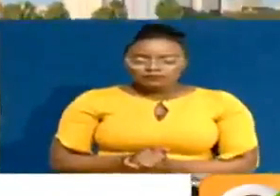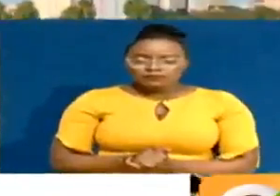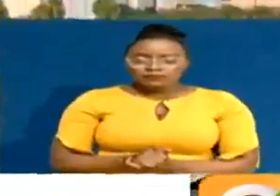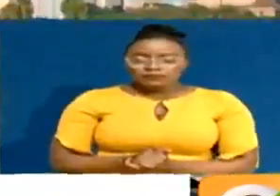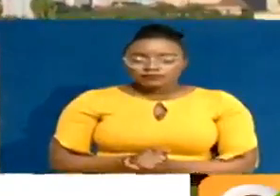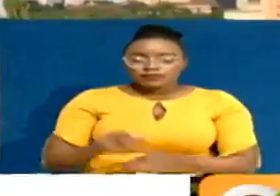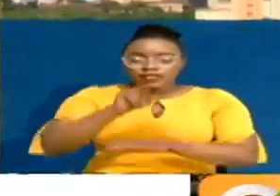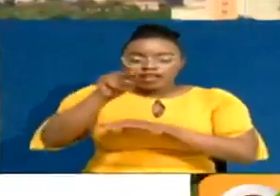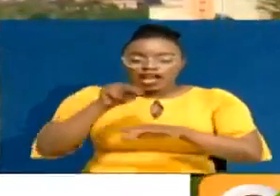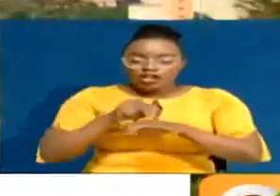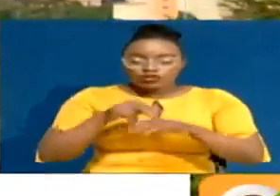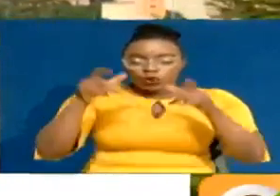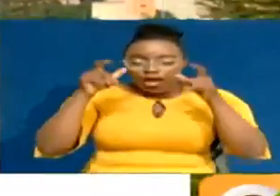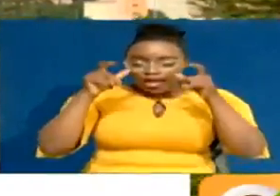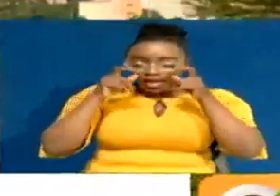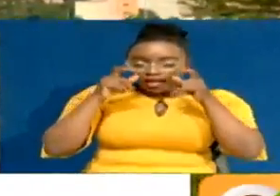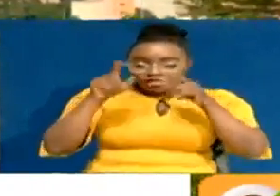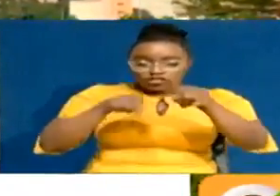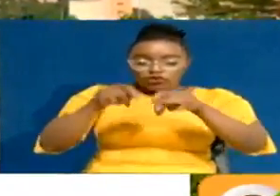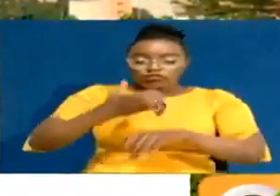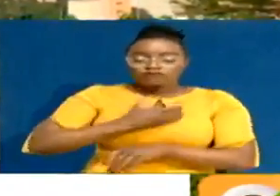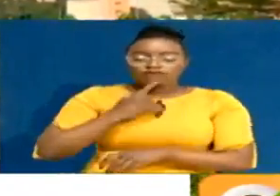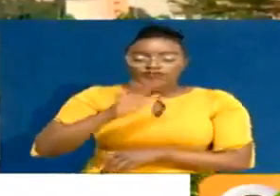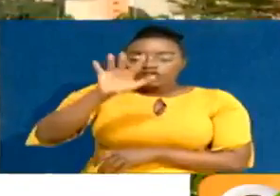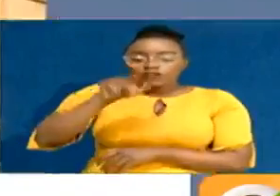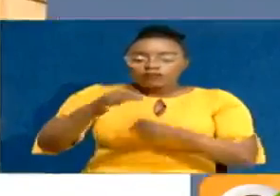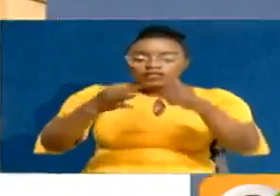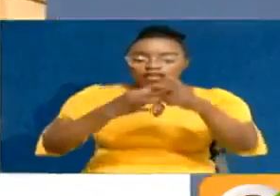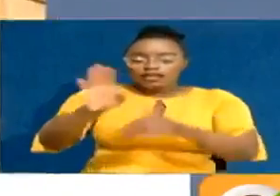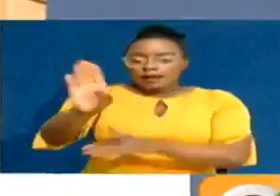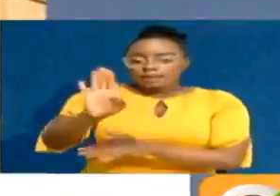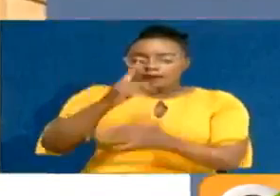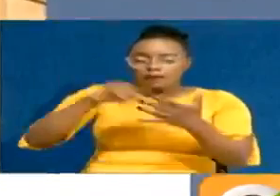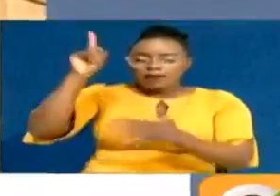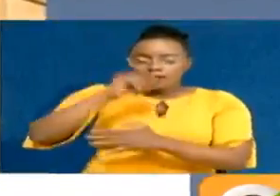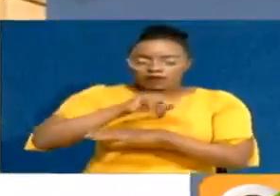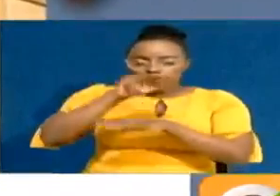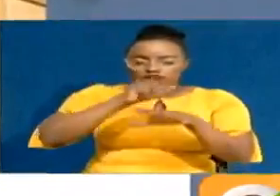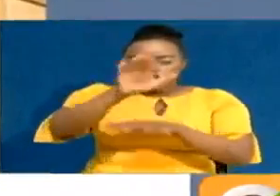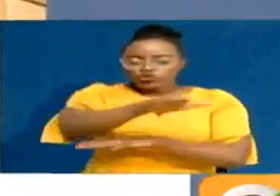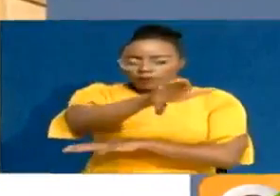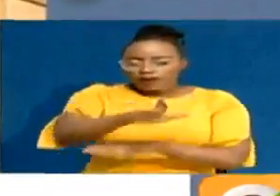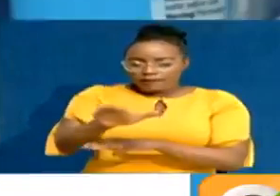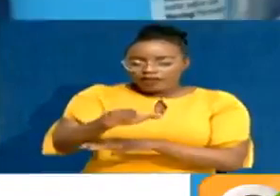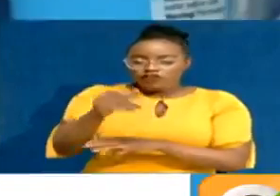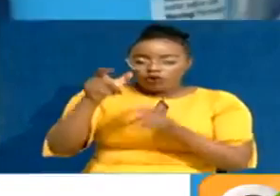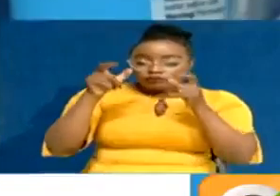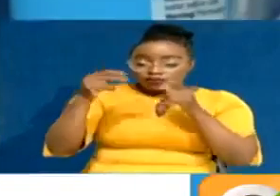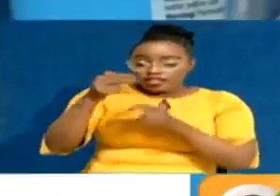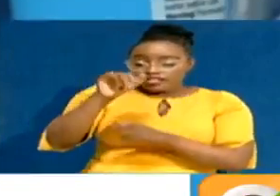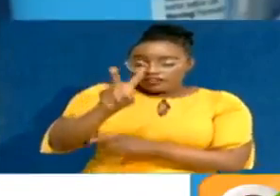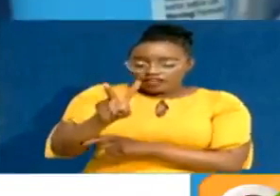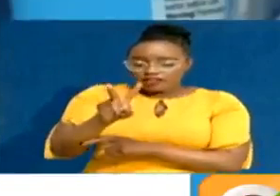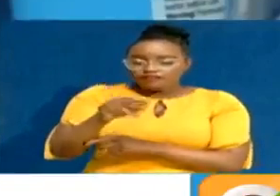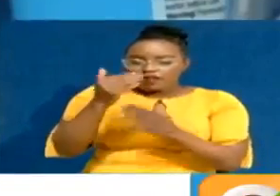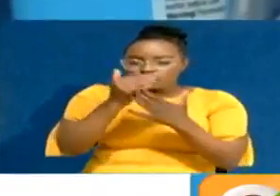The National AIDS Control Council says the 5.8 billion shillings approved by the parliament specifically for HIV AIDS